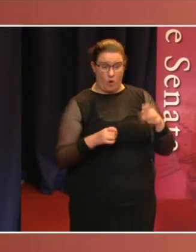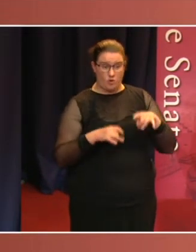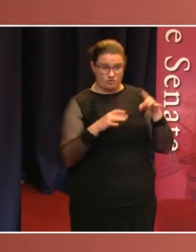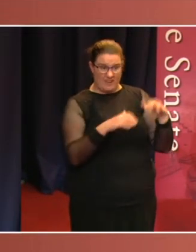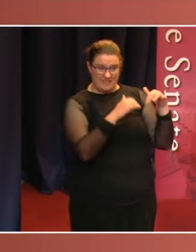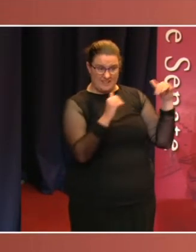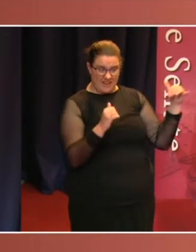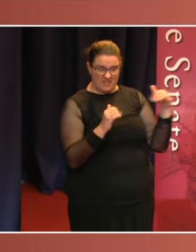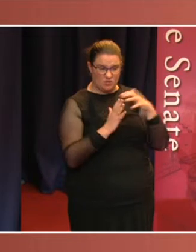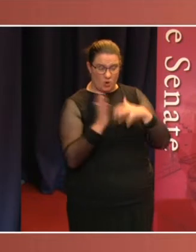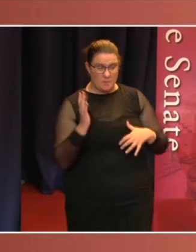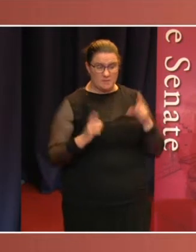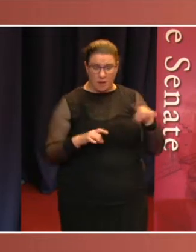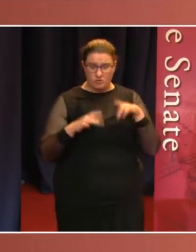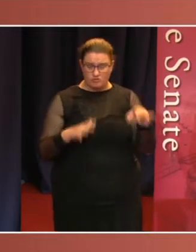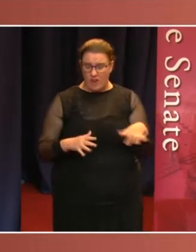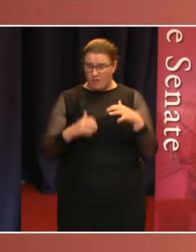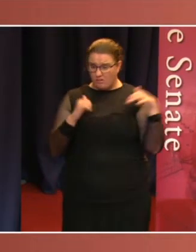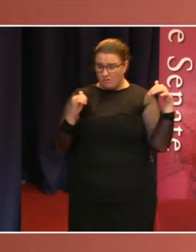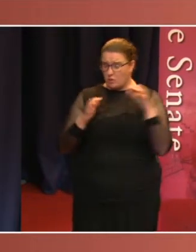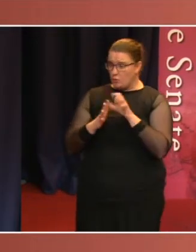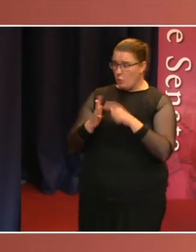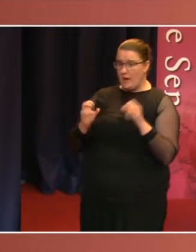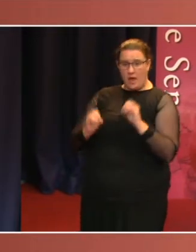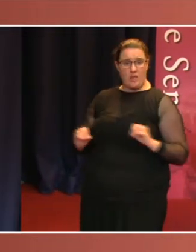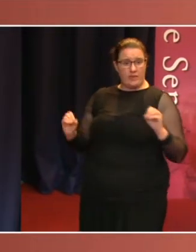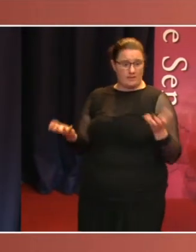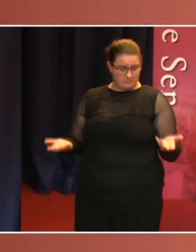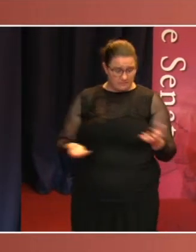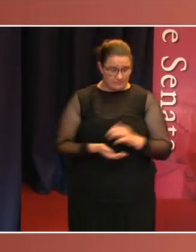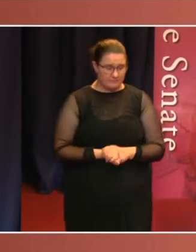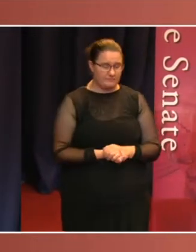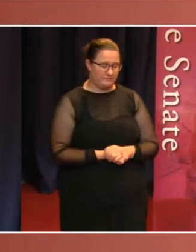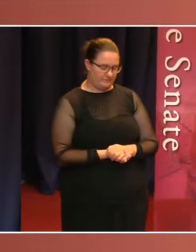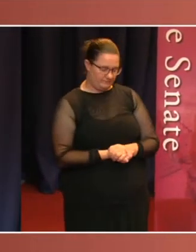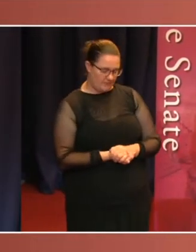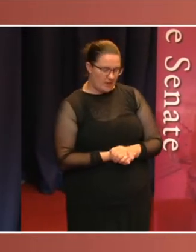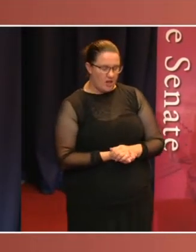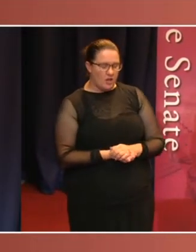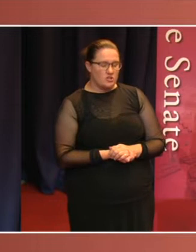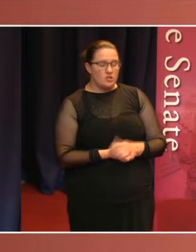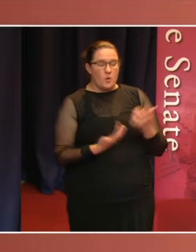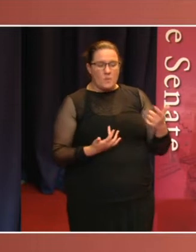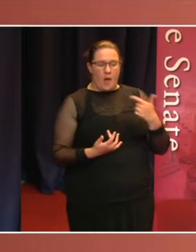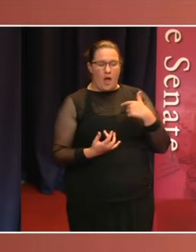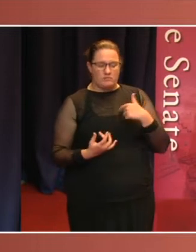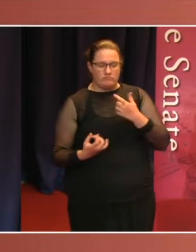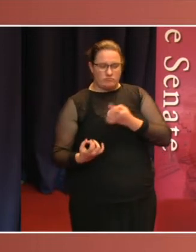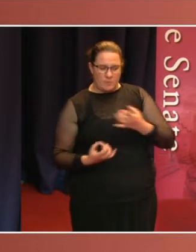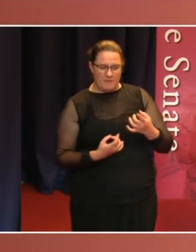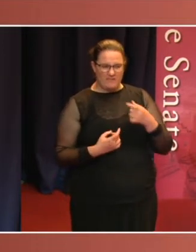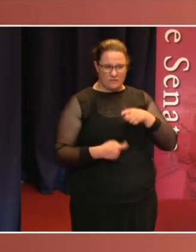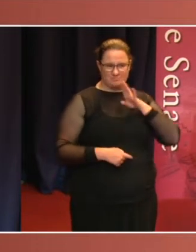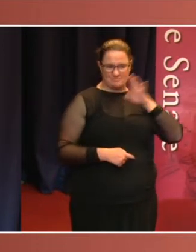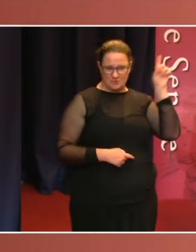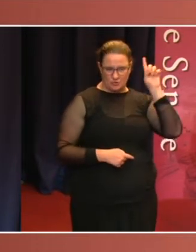The Australian Institute has some reassuring evidence for the Senate. In preparation for this speech, we polled a representative sample of